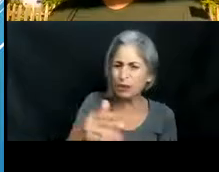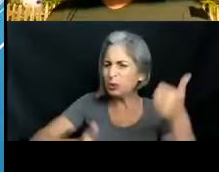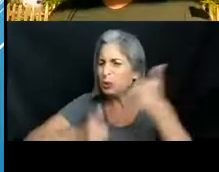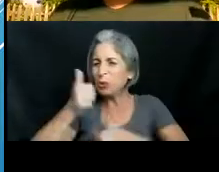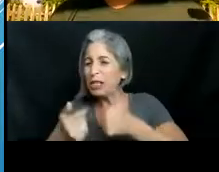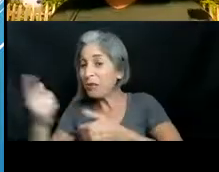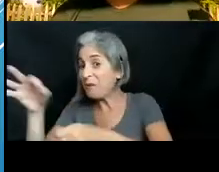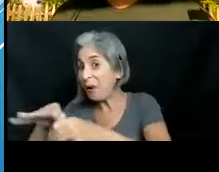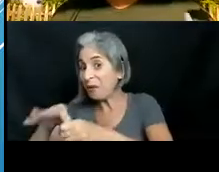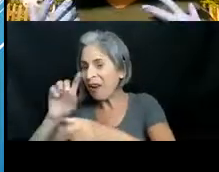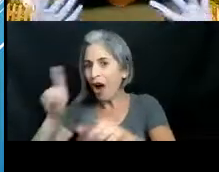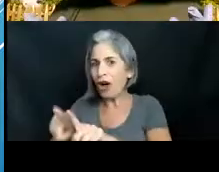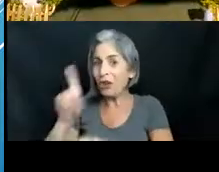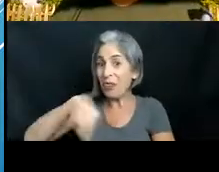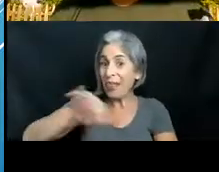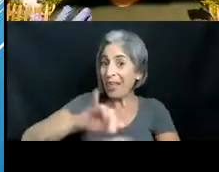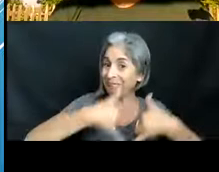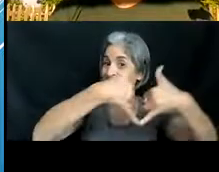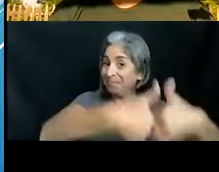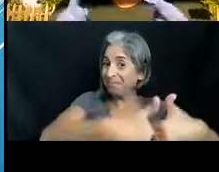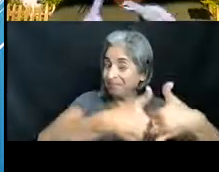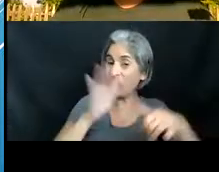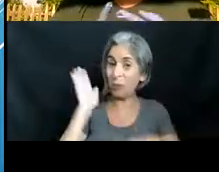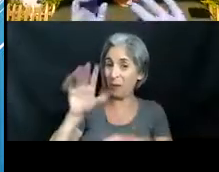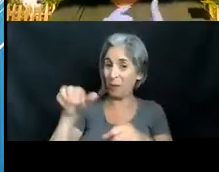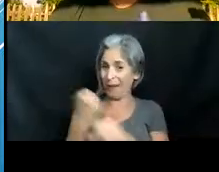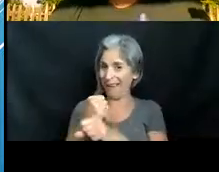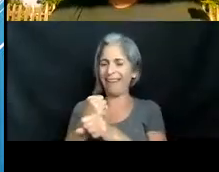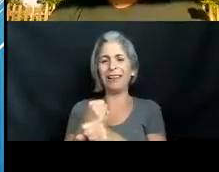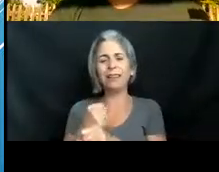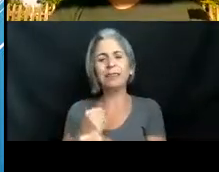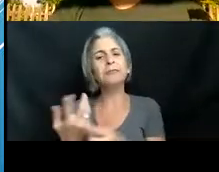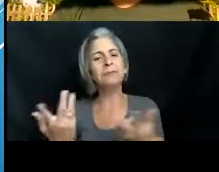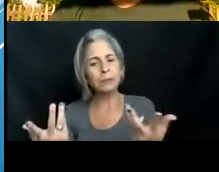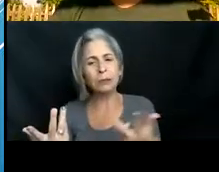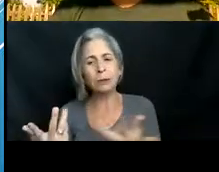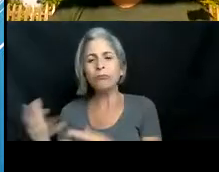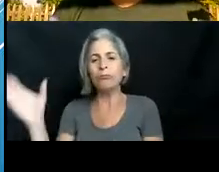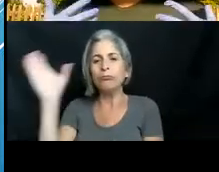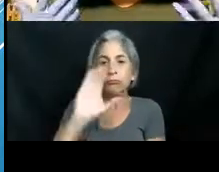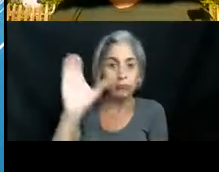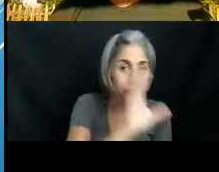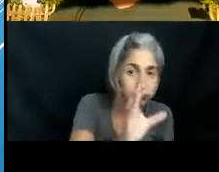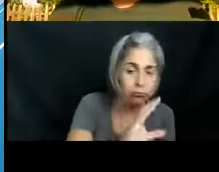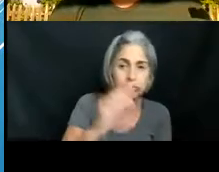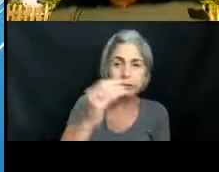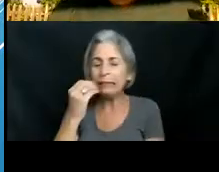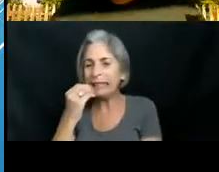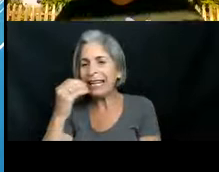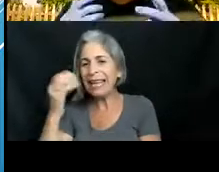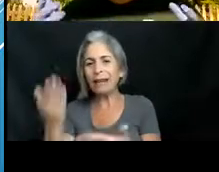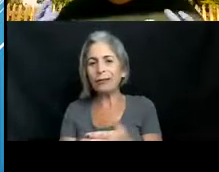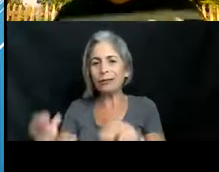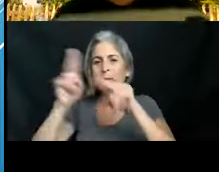they also win a trophy. So it's a fun way to popularize the hunting and eating of lionfish, and just to bring awareness to it.